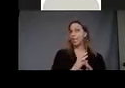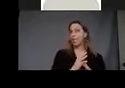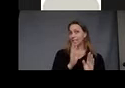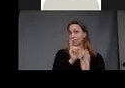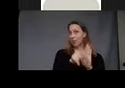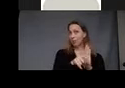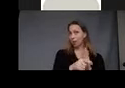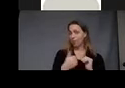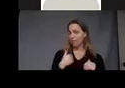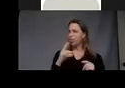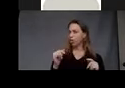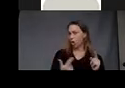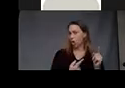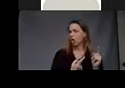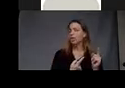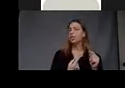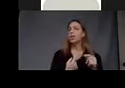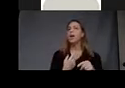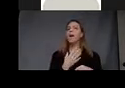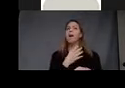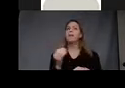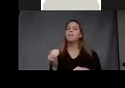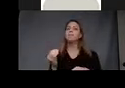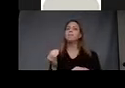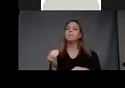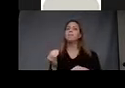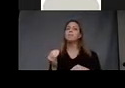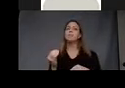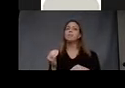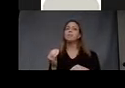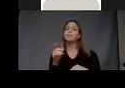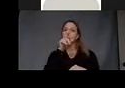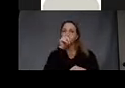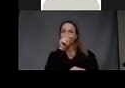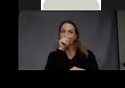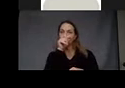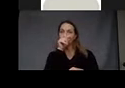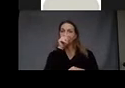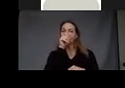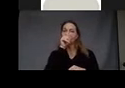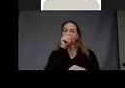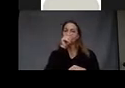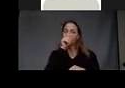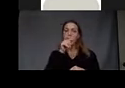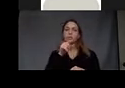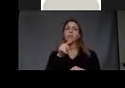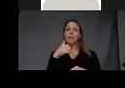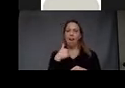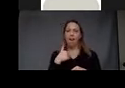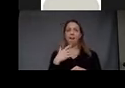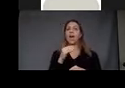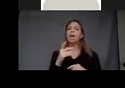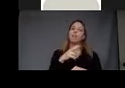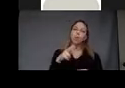the dog and the flying bird and of course the fish